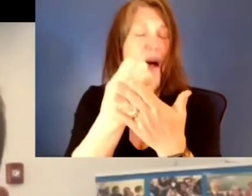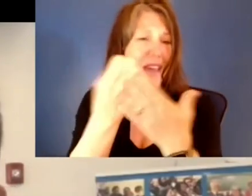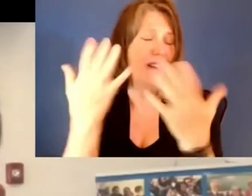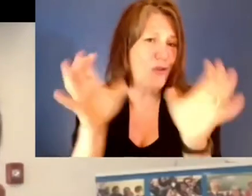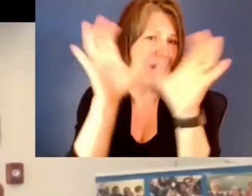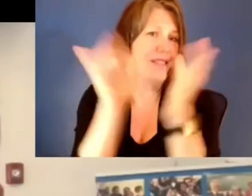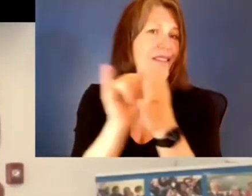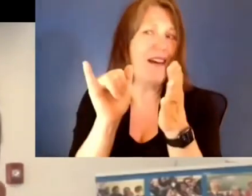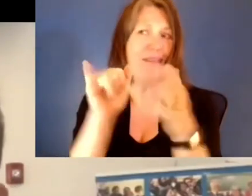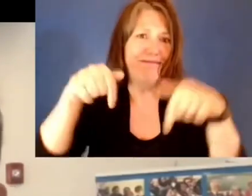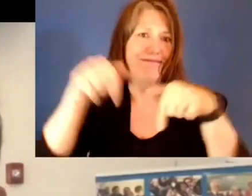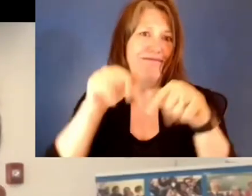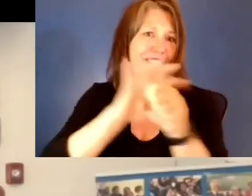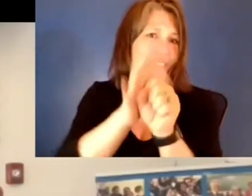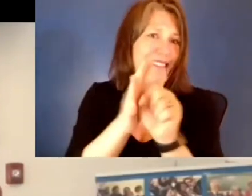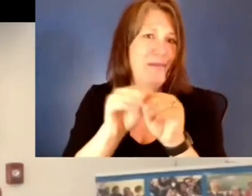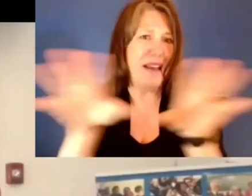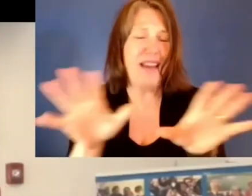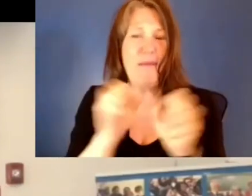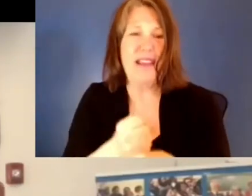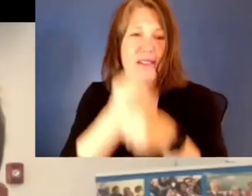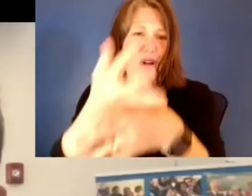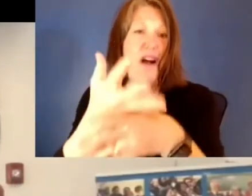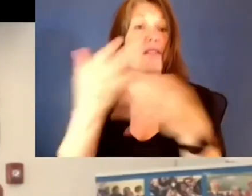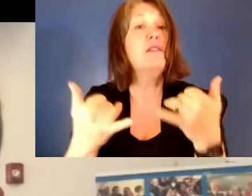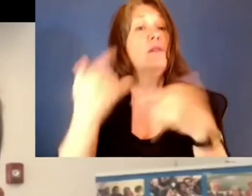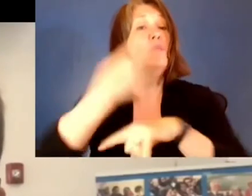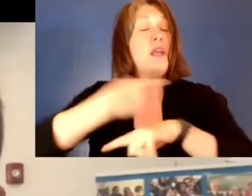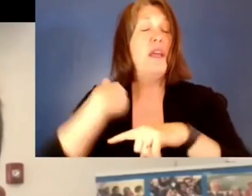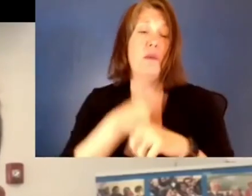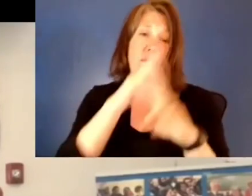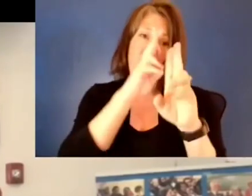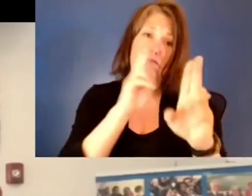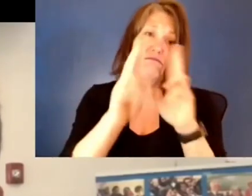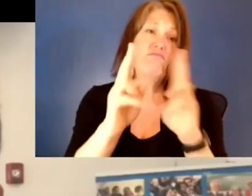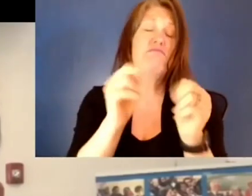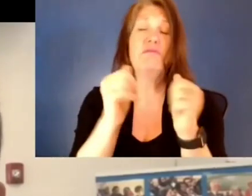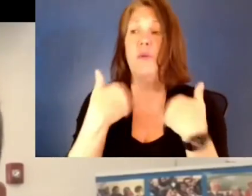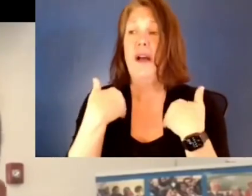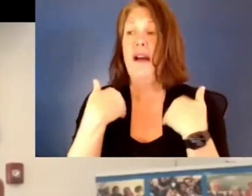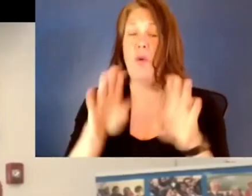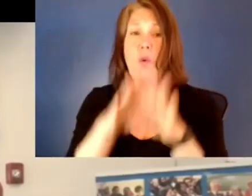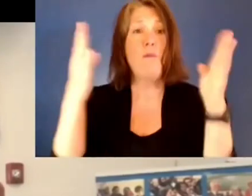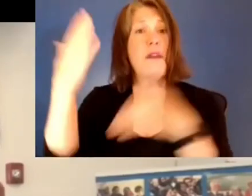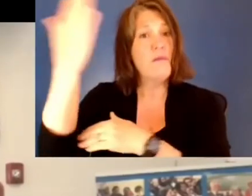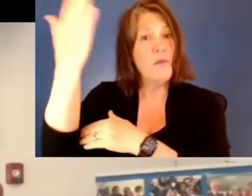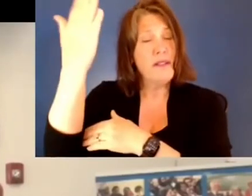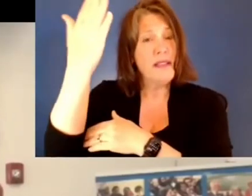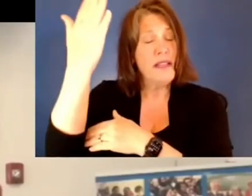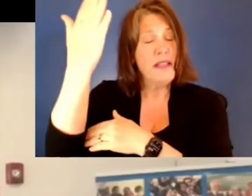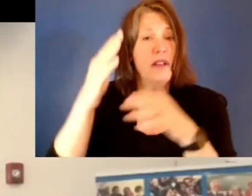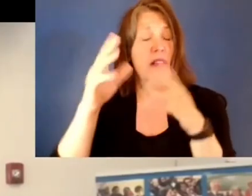Today, we will be very honored to have our opening presentation, the Director General of